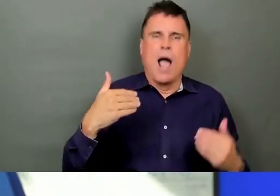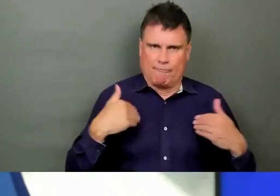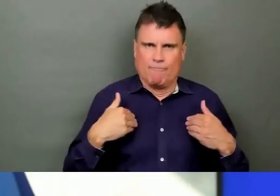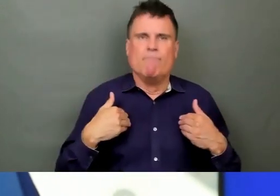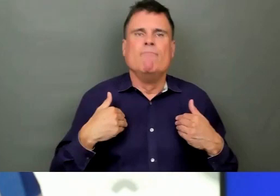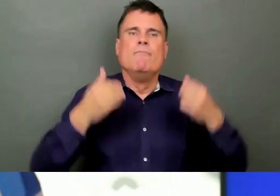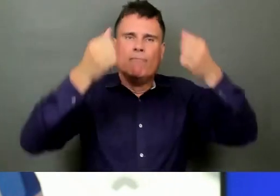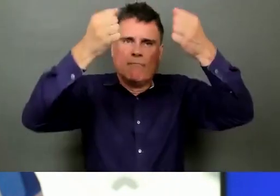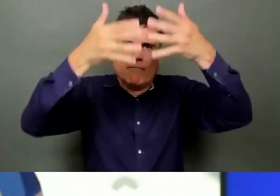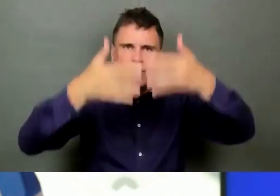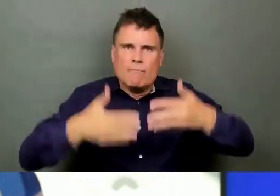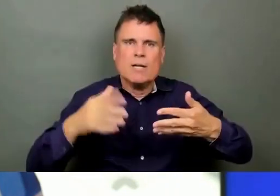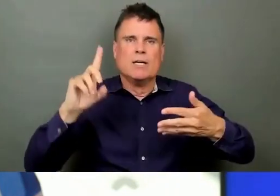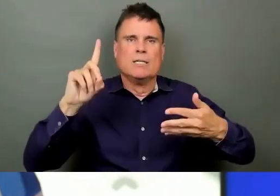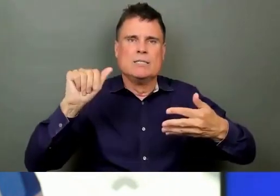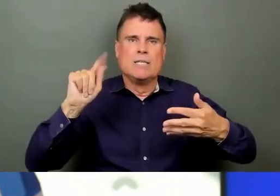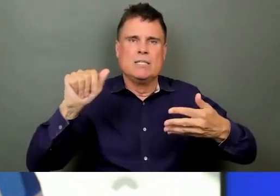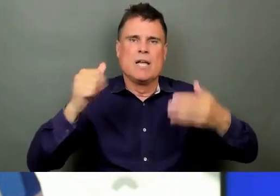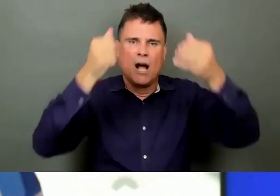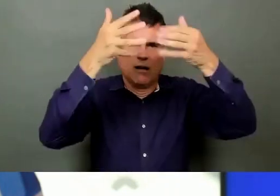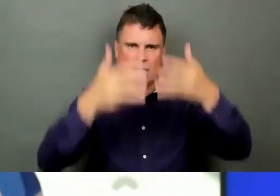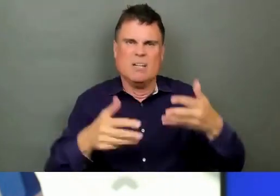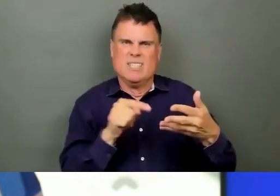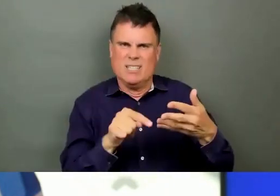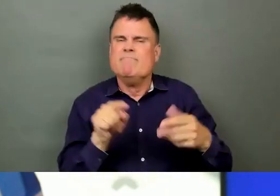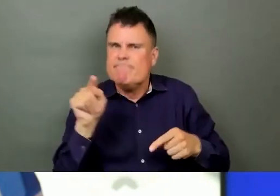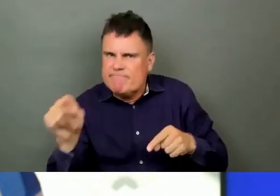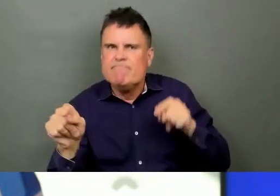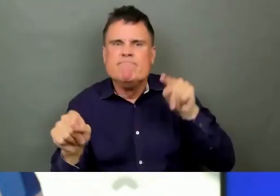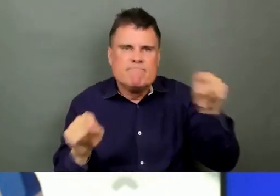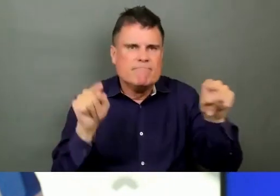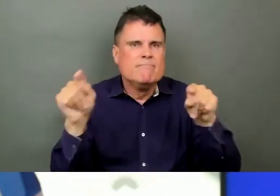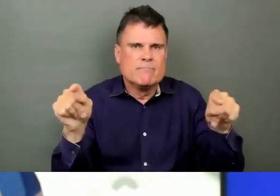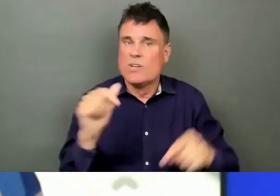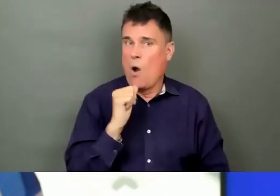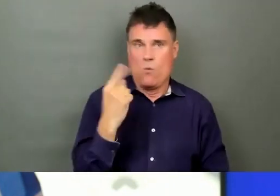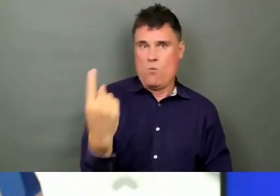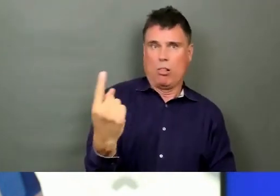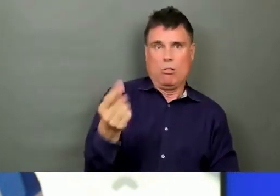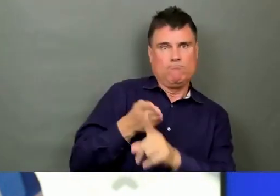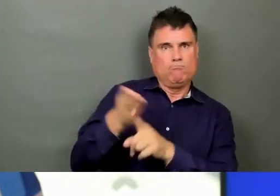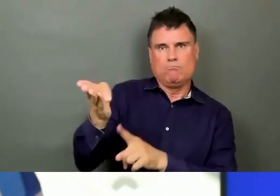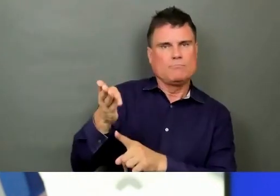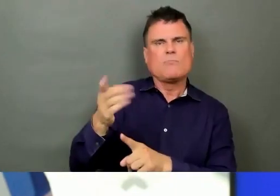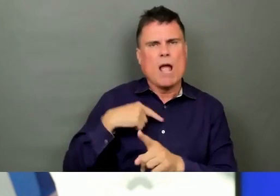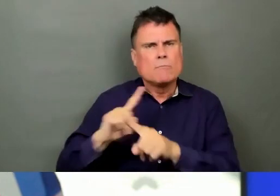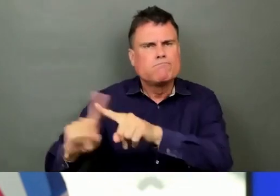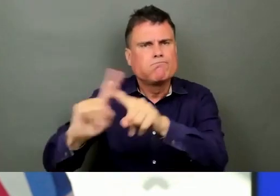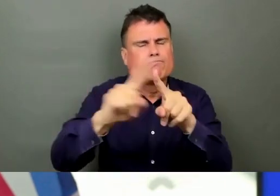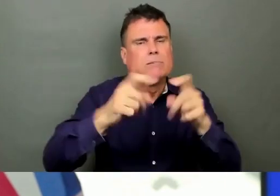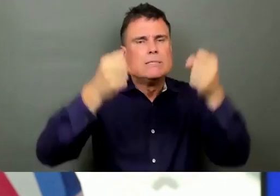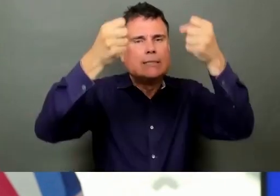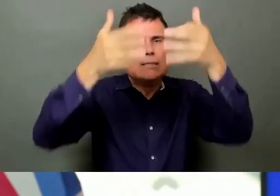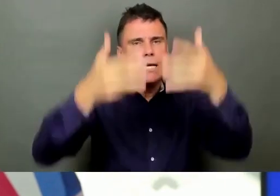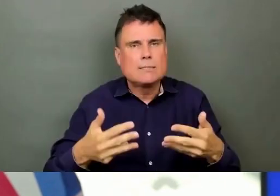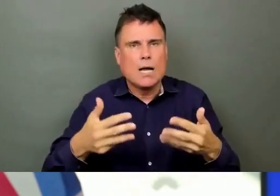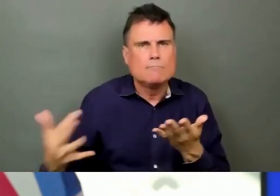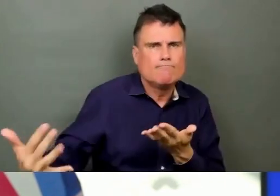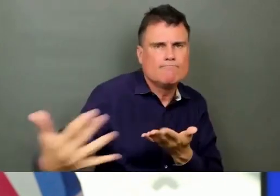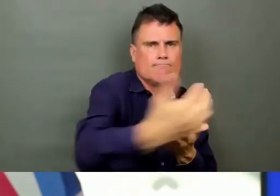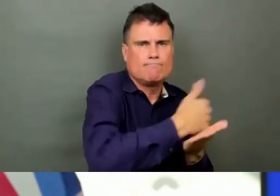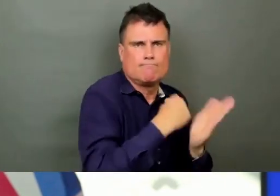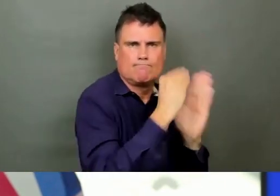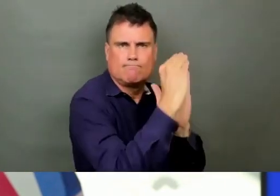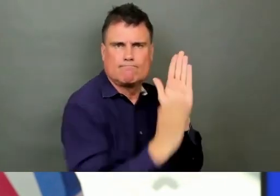of these hot weather events. And I would say that the data do exist. As Minister Dix said, we know that some people call the